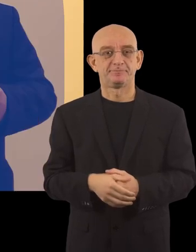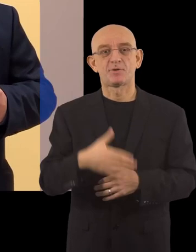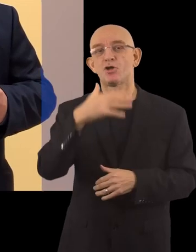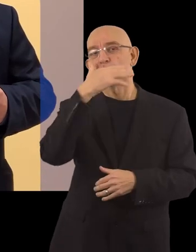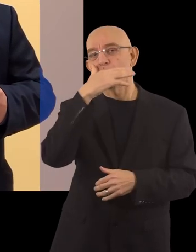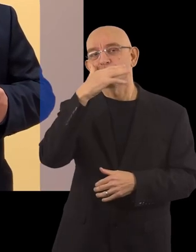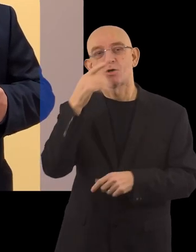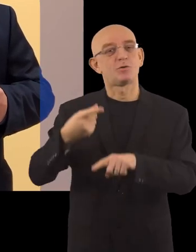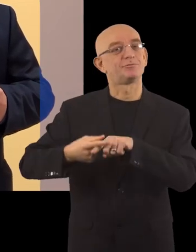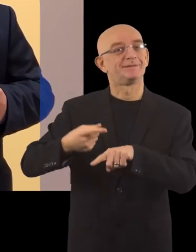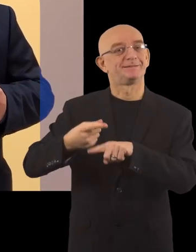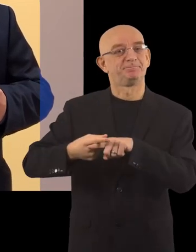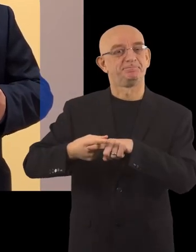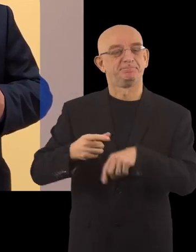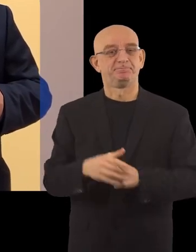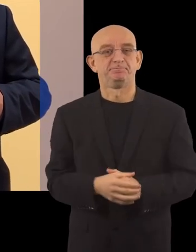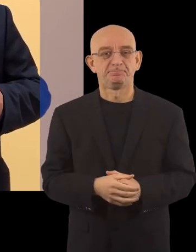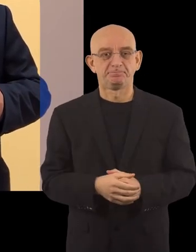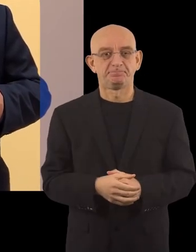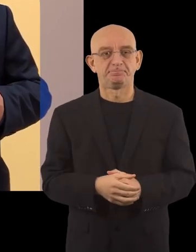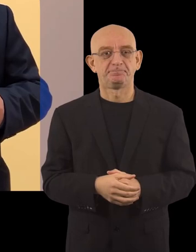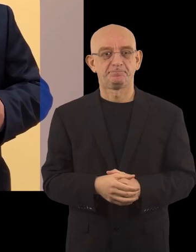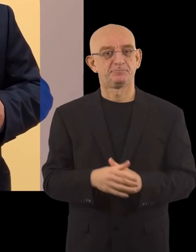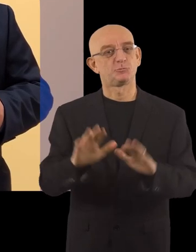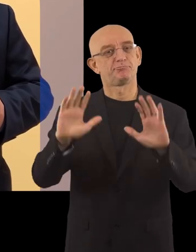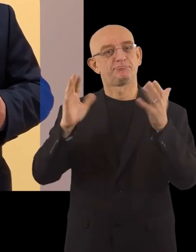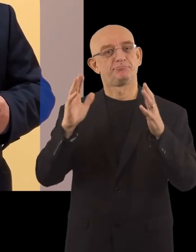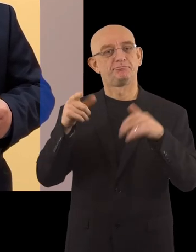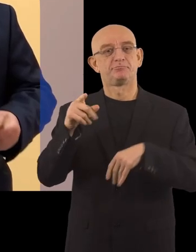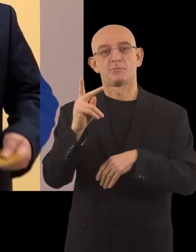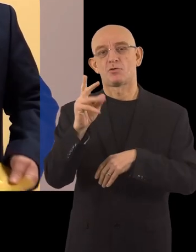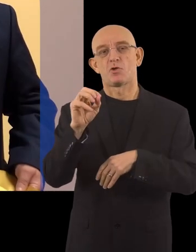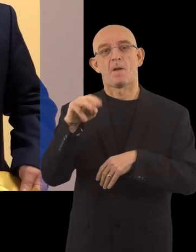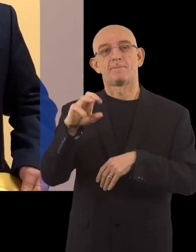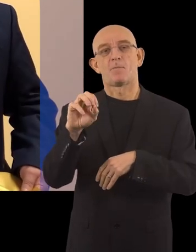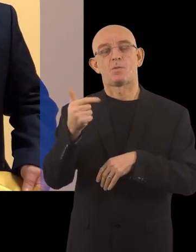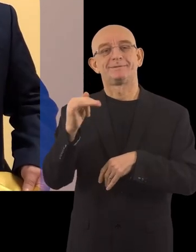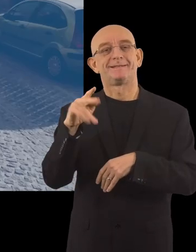Komotini, Greece. Congratulations, Komotini!